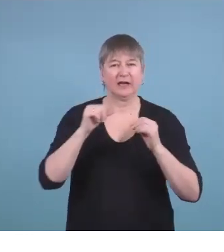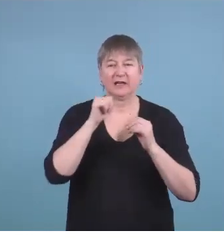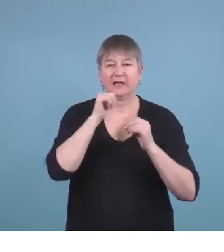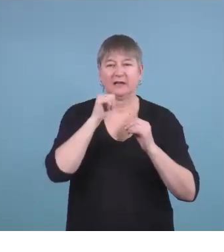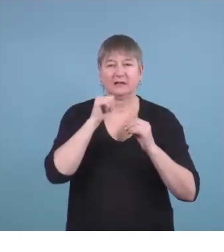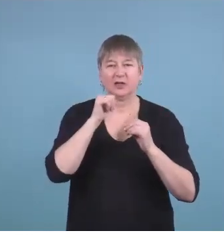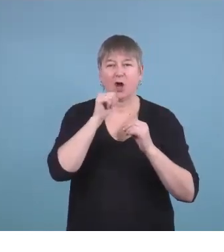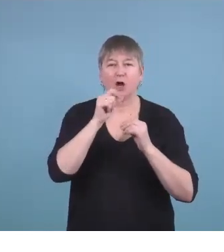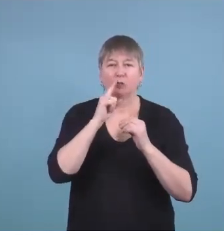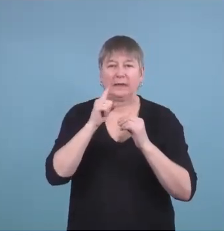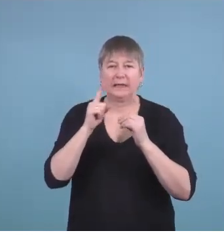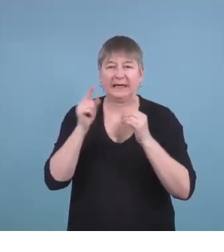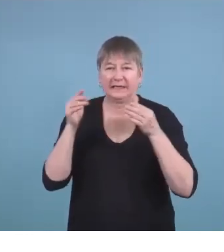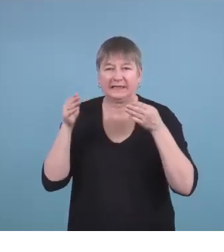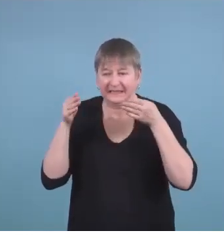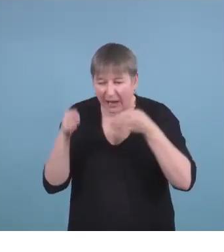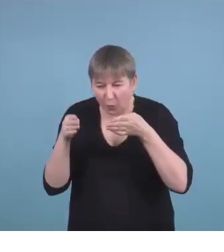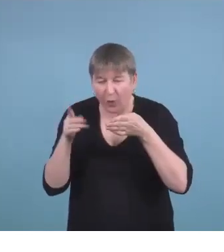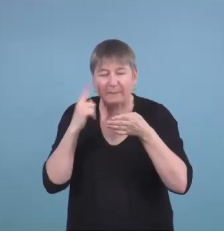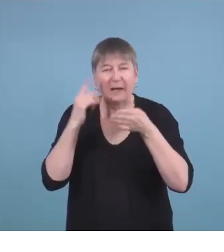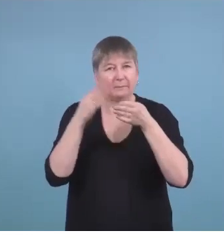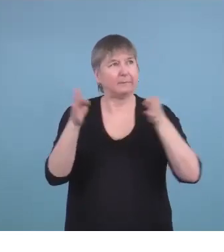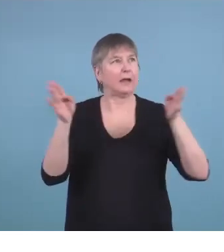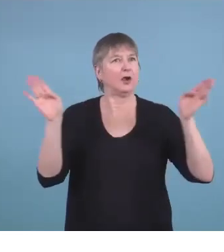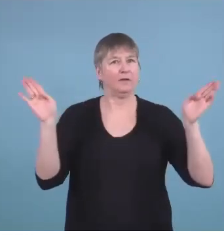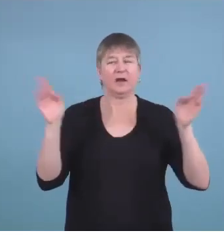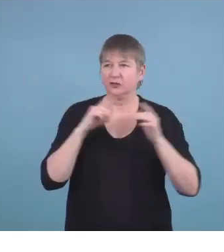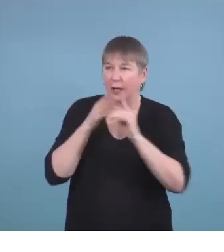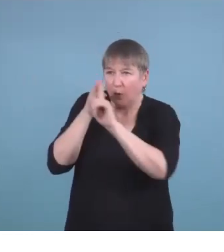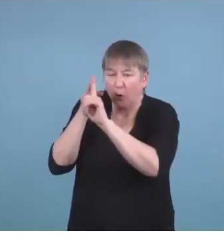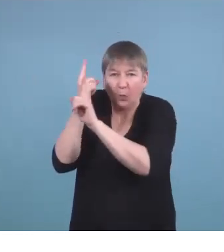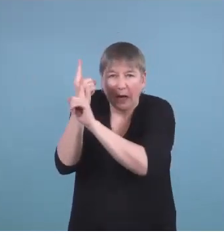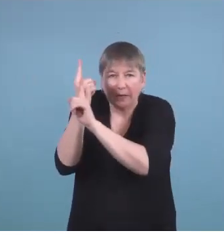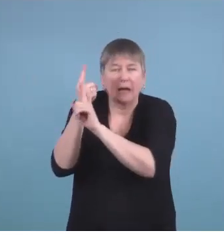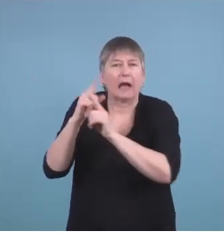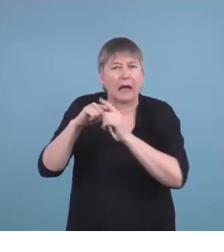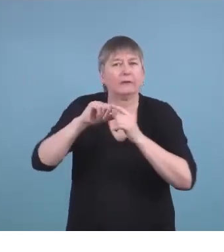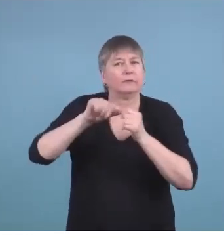schools that we're not only applying for one so that we have an alternate plan.